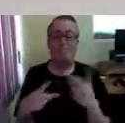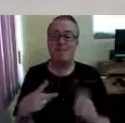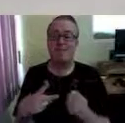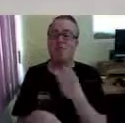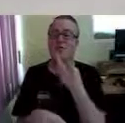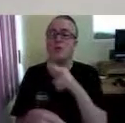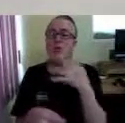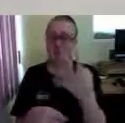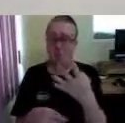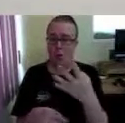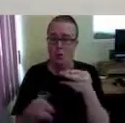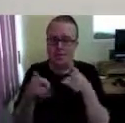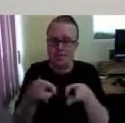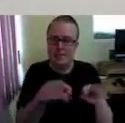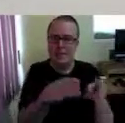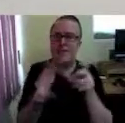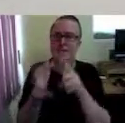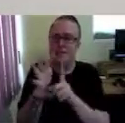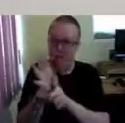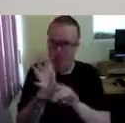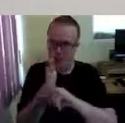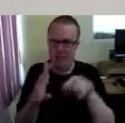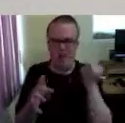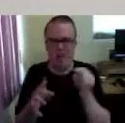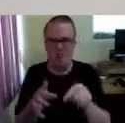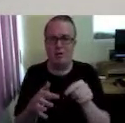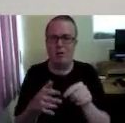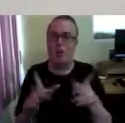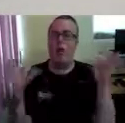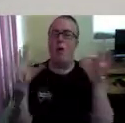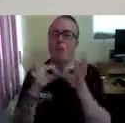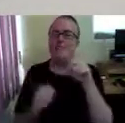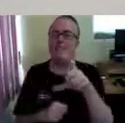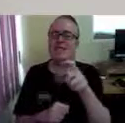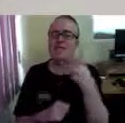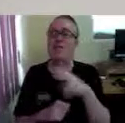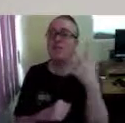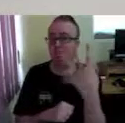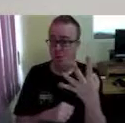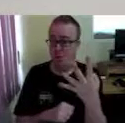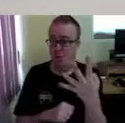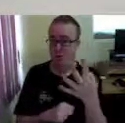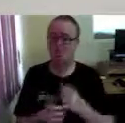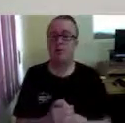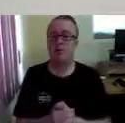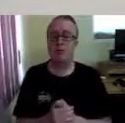The second one is 24 cells, and that's called a Braille Connect 24.